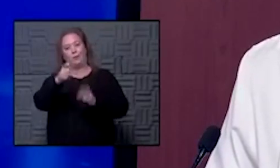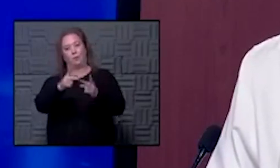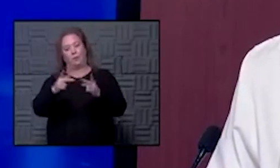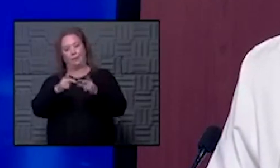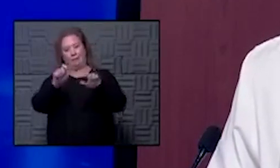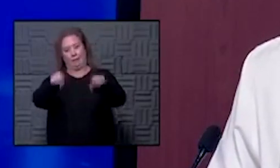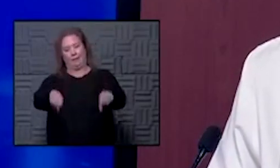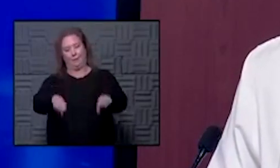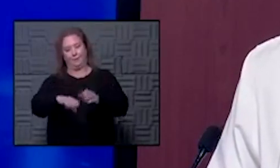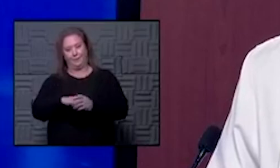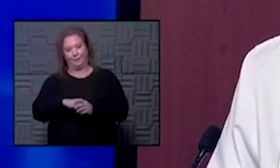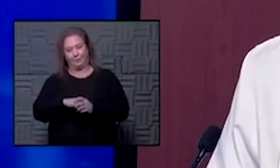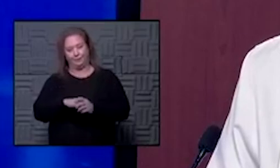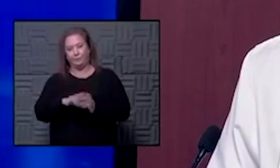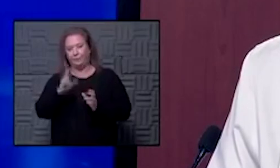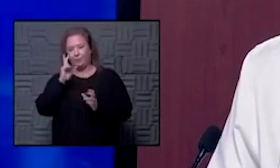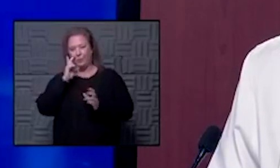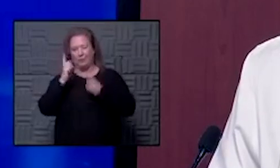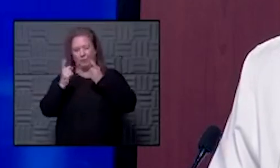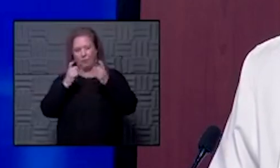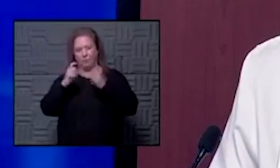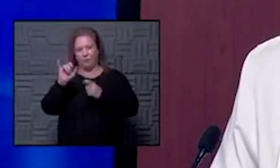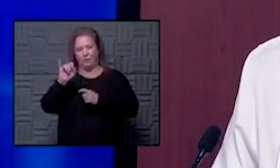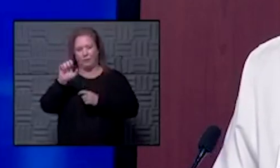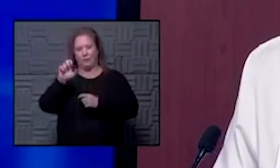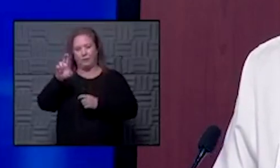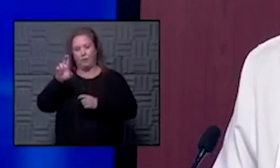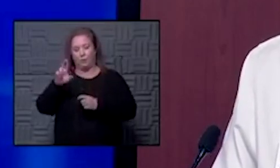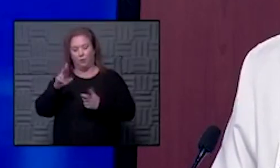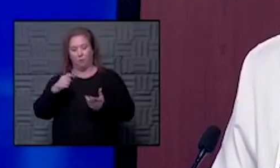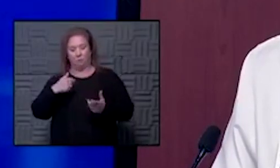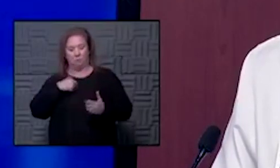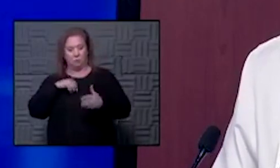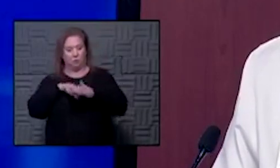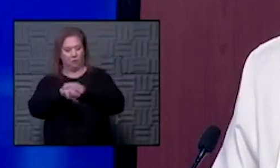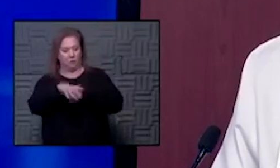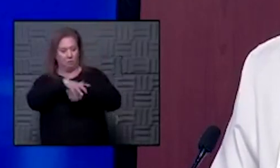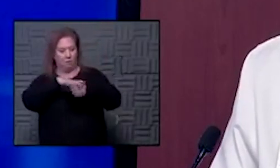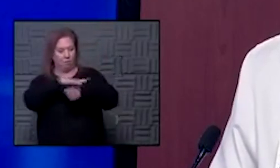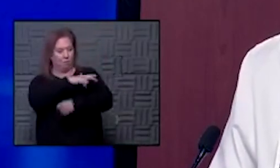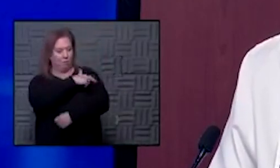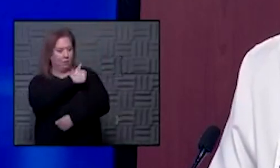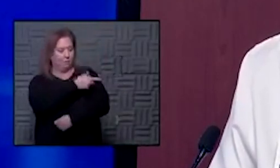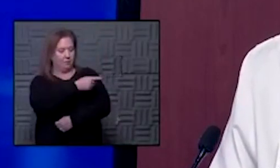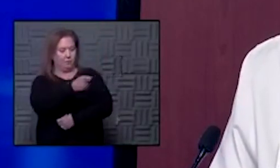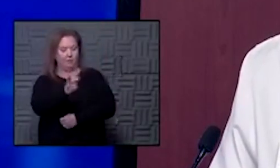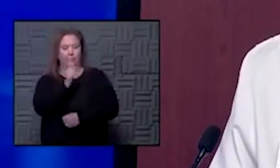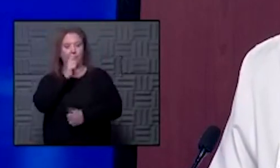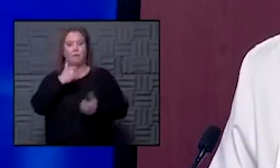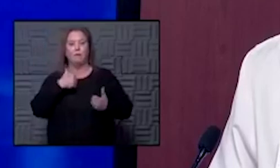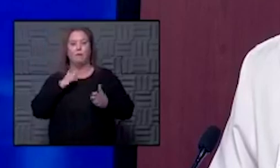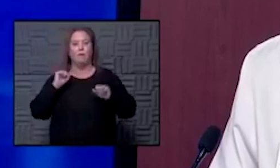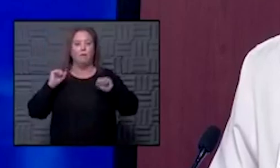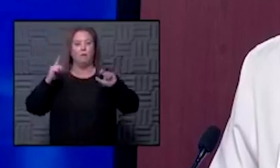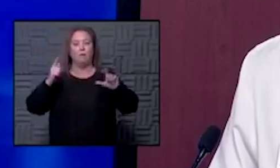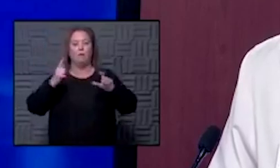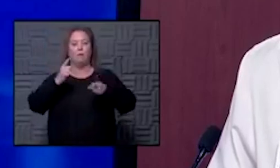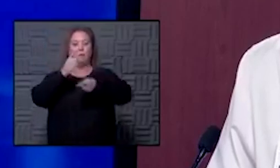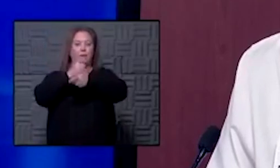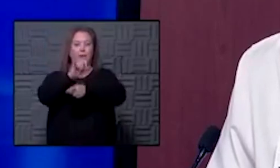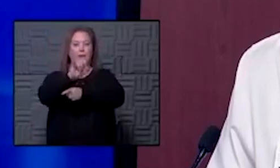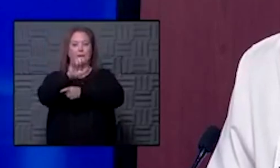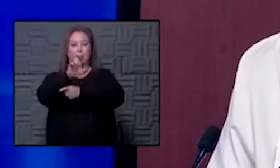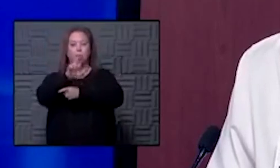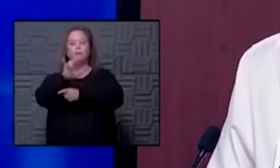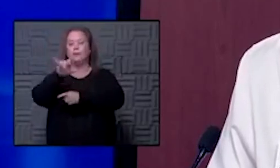that can so we see that question a lot with icu care should uh should i go to my local hospital even if they don't have all of the right icu care